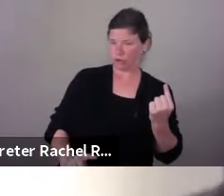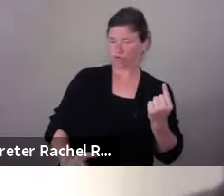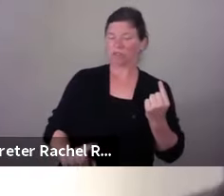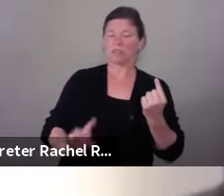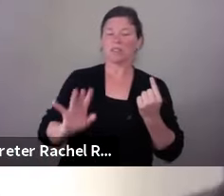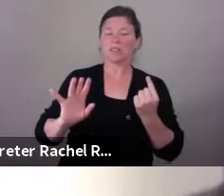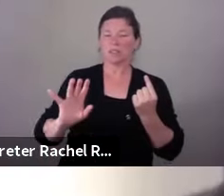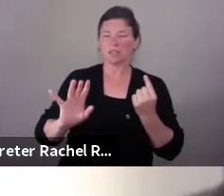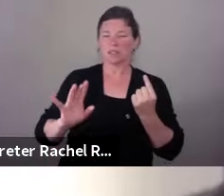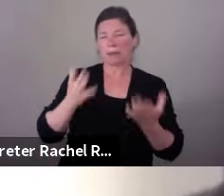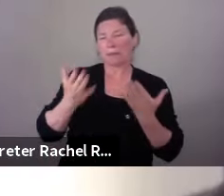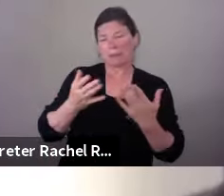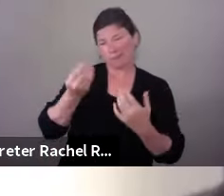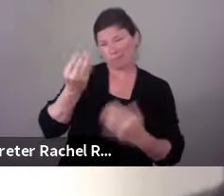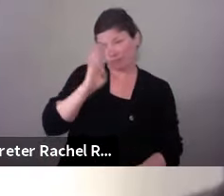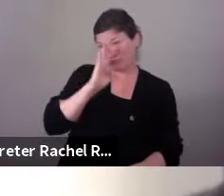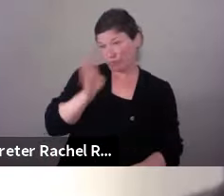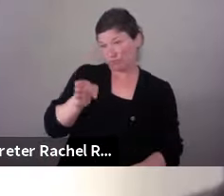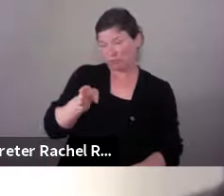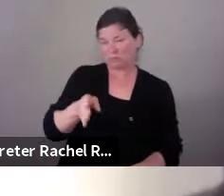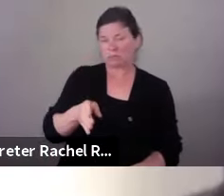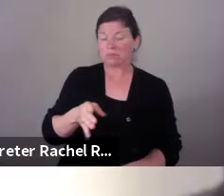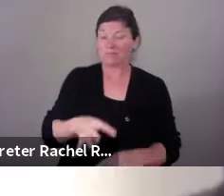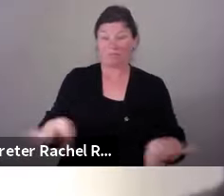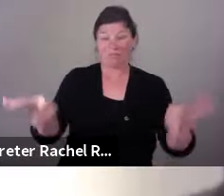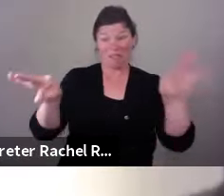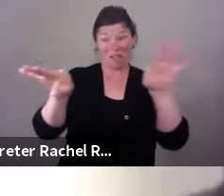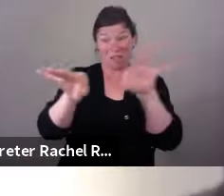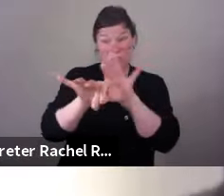blunt, but you've got to have confidence in yourself.